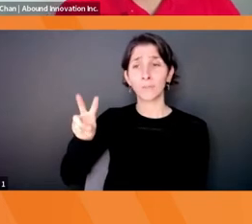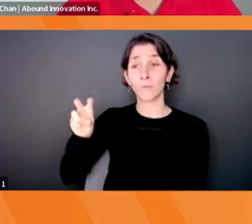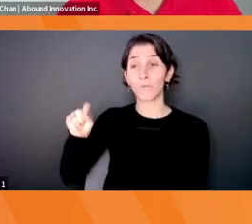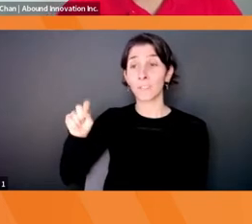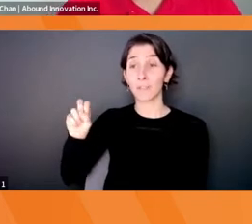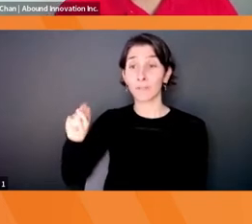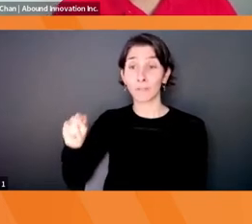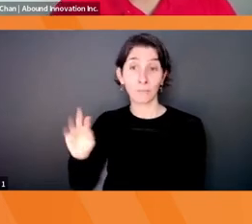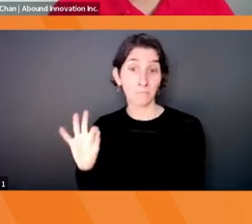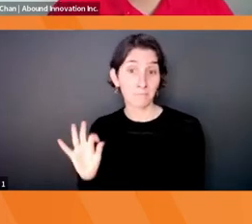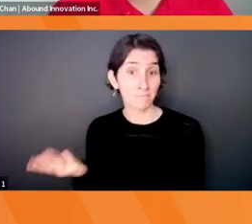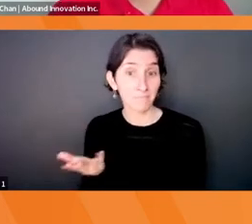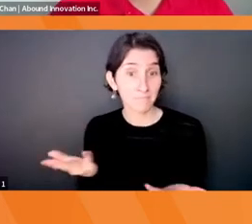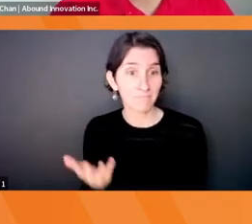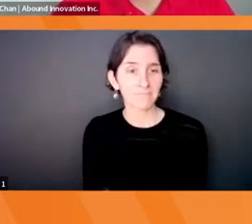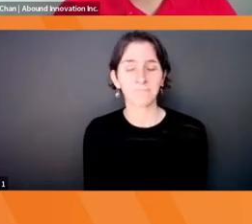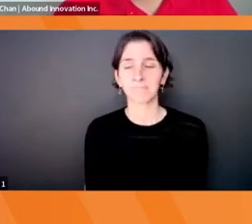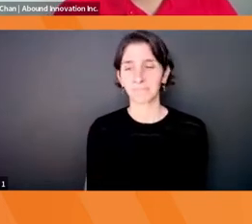What do you think innovation is?